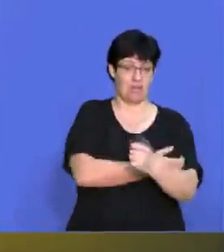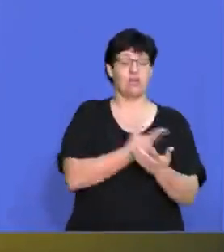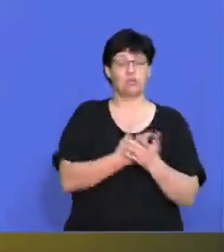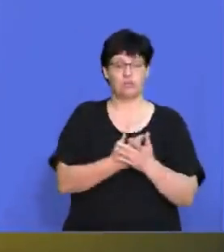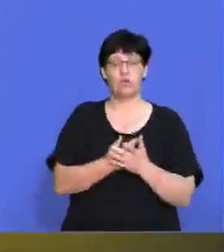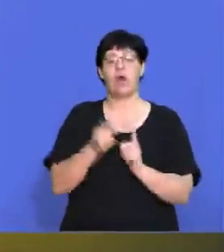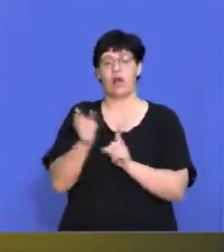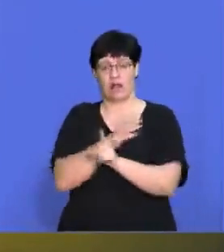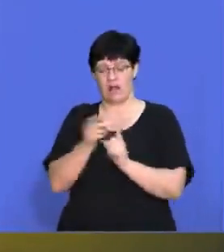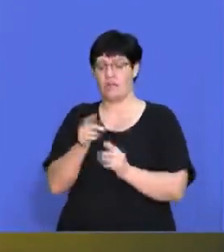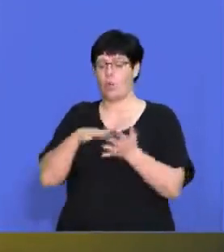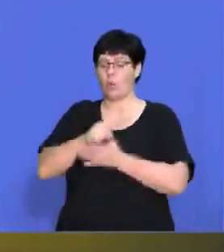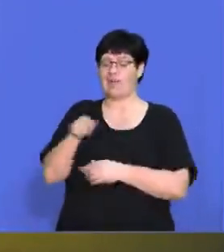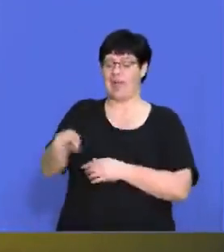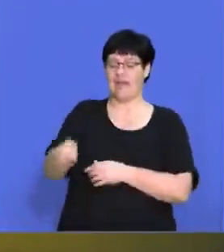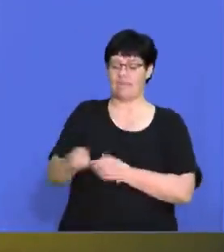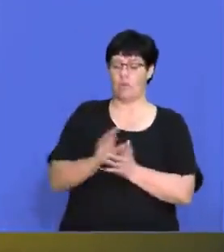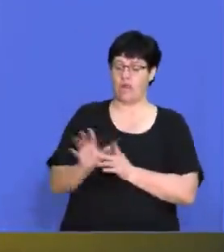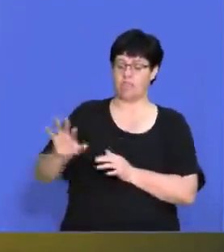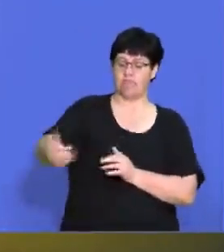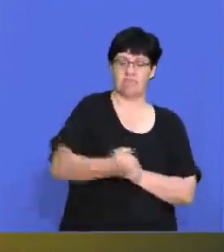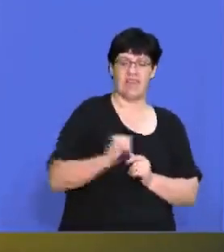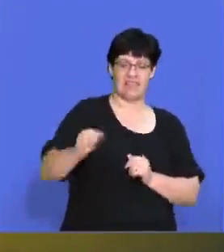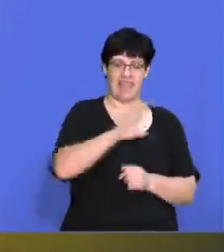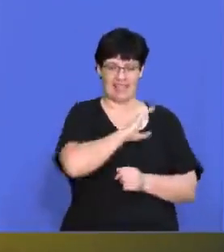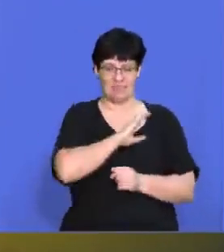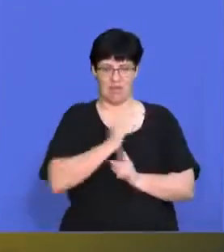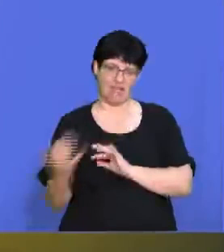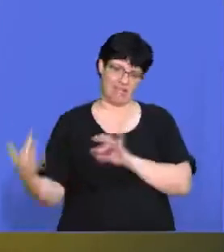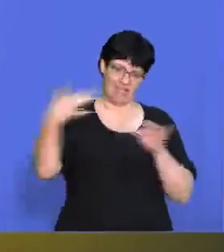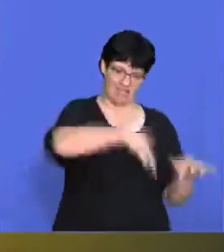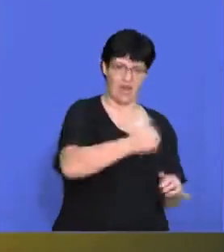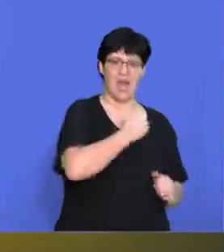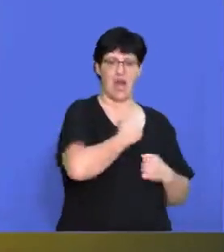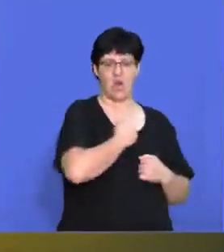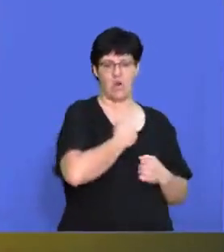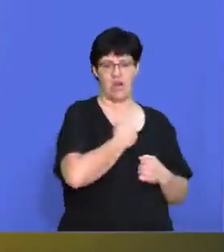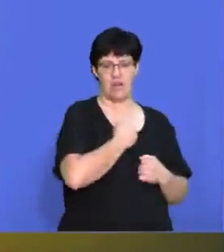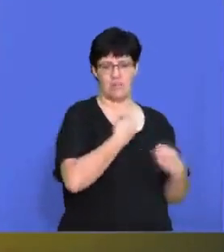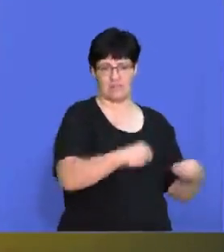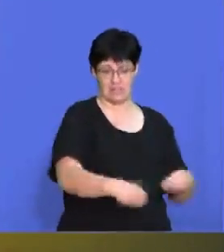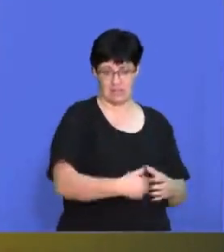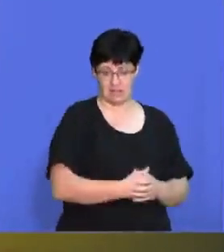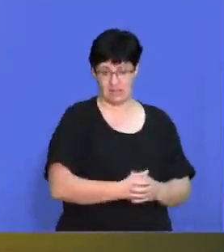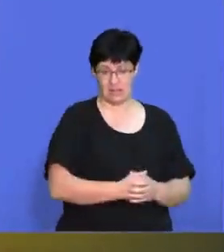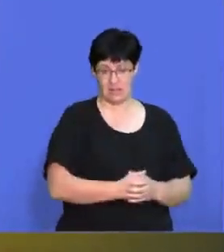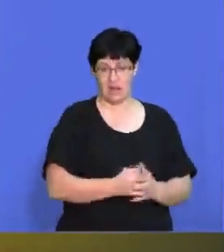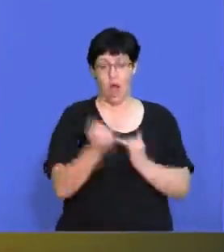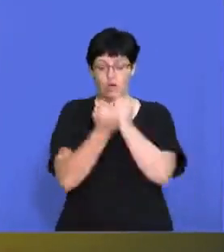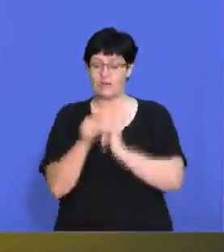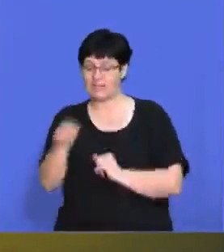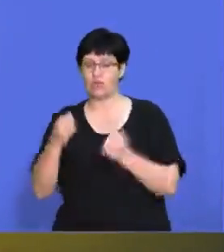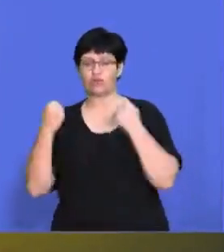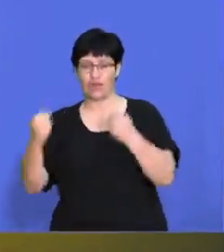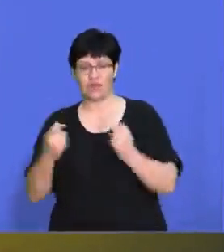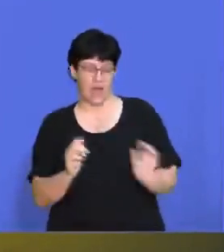maybe exploit the weakness of our competitors and to pull more customers our way? And what are our competitor's